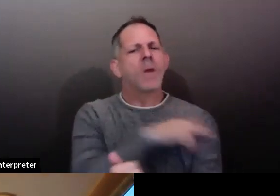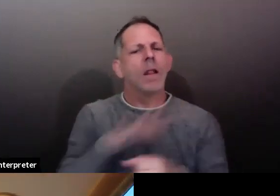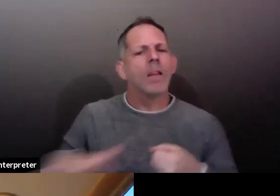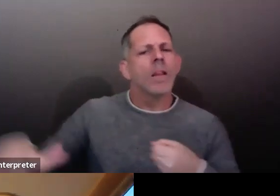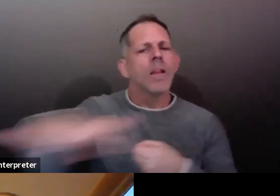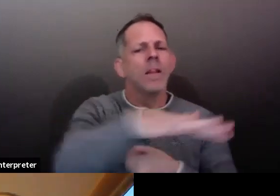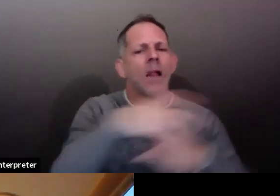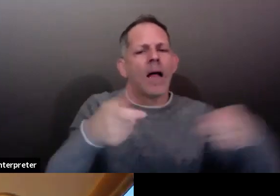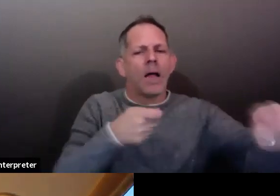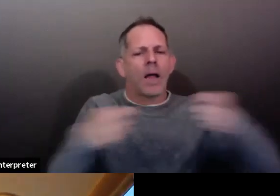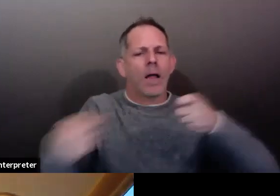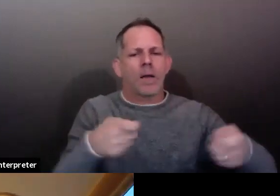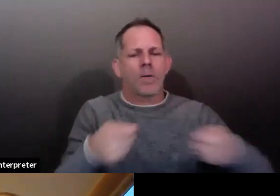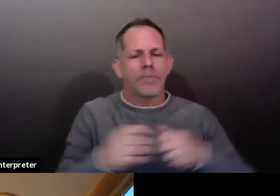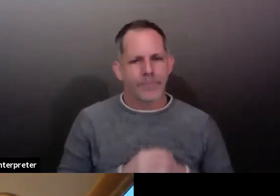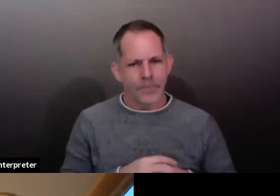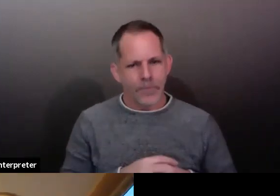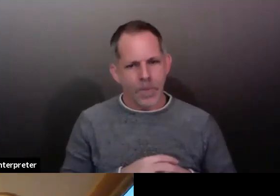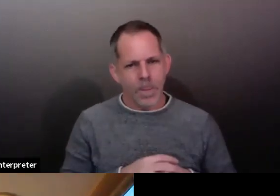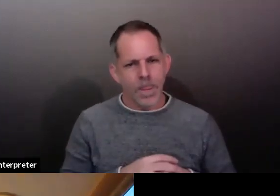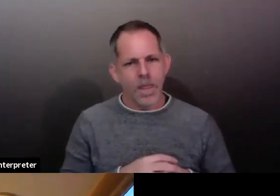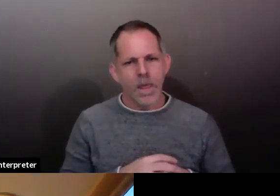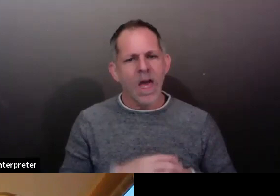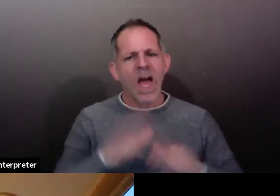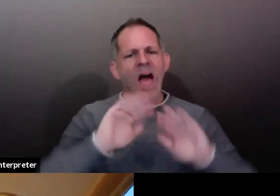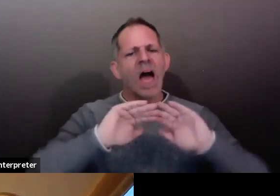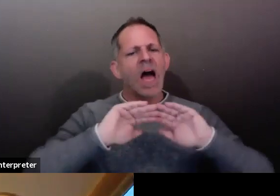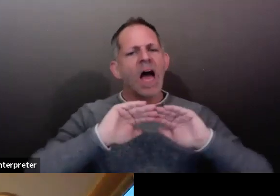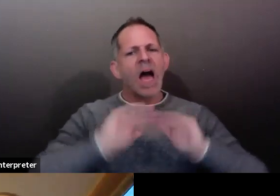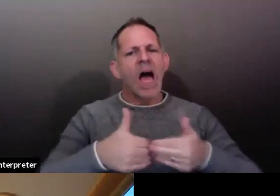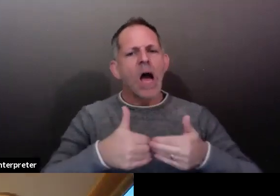now that's protecting us from high hospitalization and death numbers?